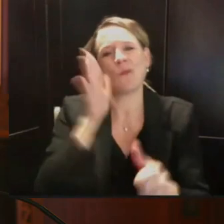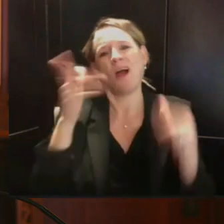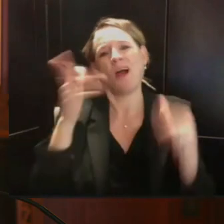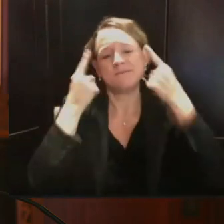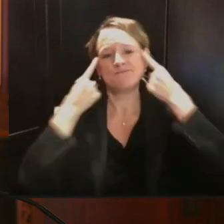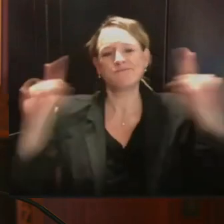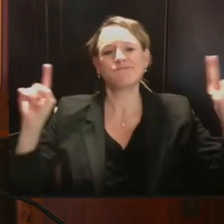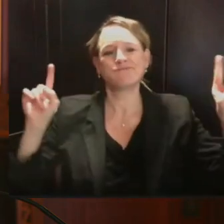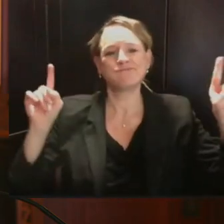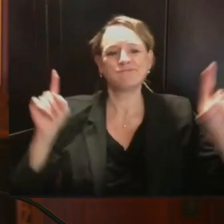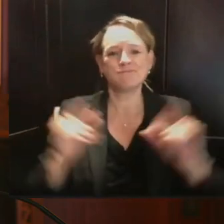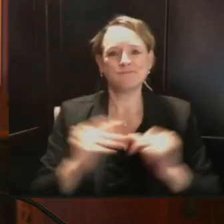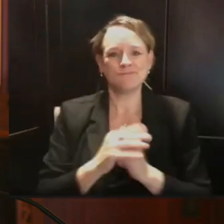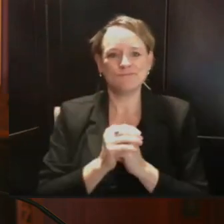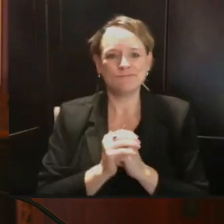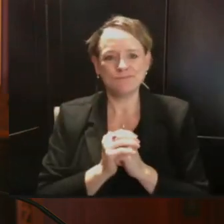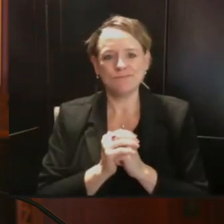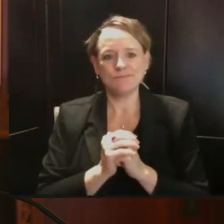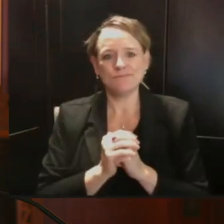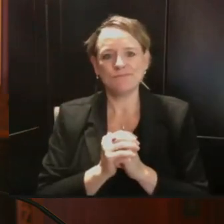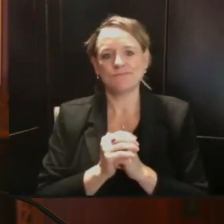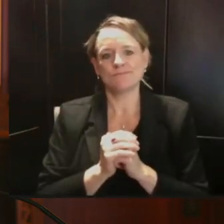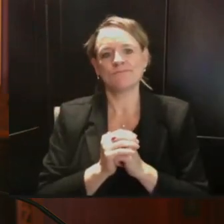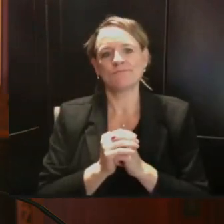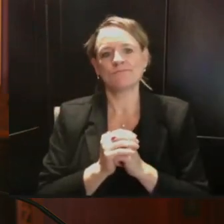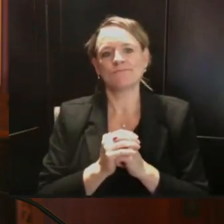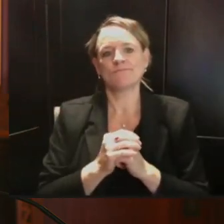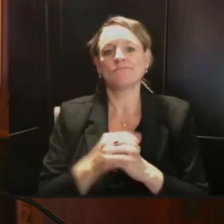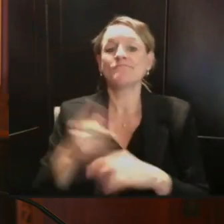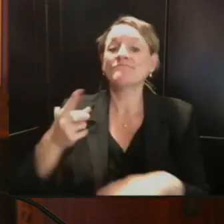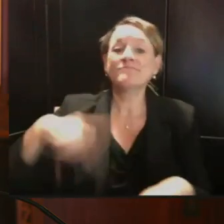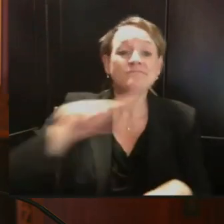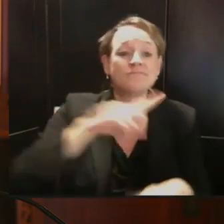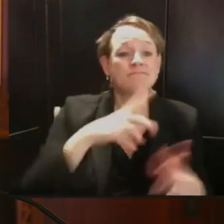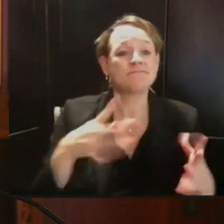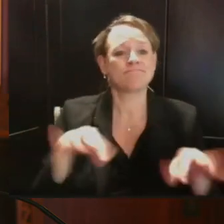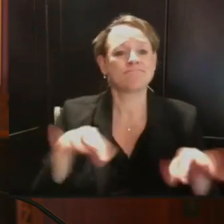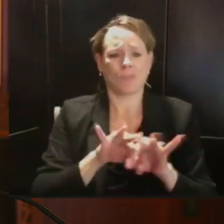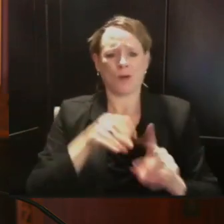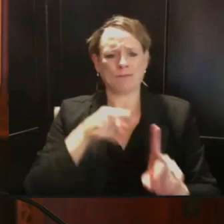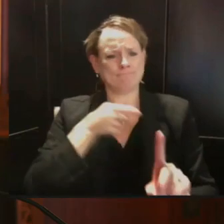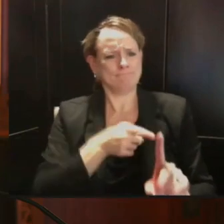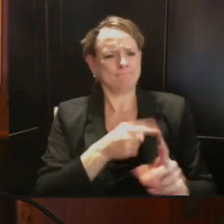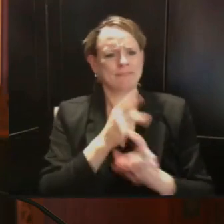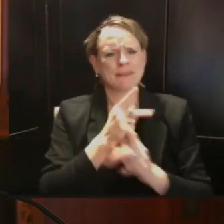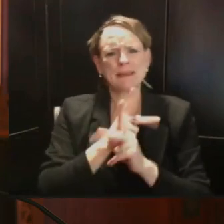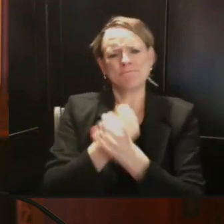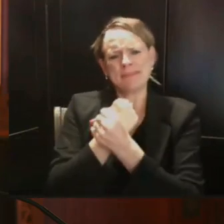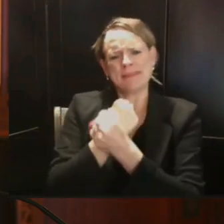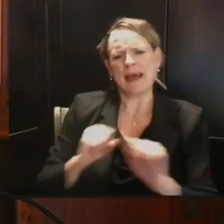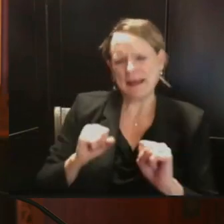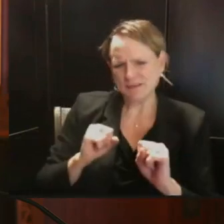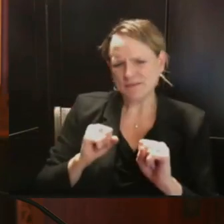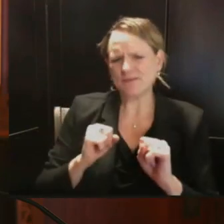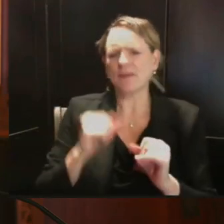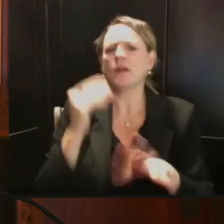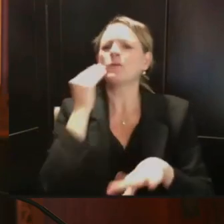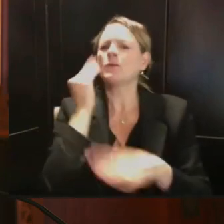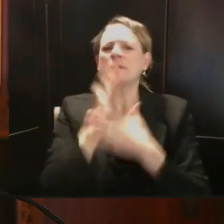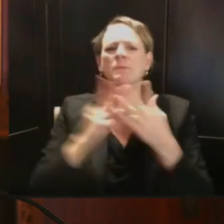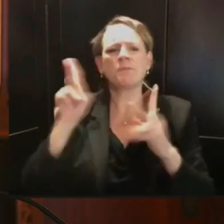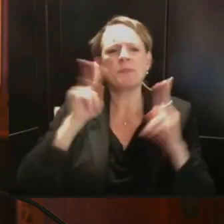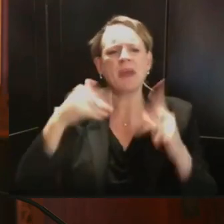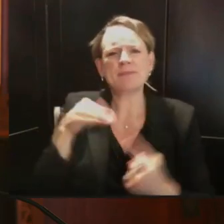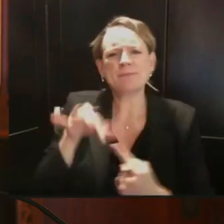wear a mask safely should wear a mask. We know there are some people who cannot safely wear masks, and that is why it's